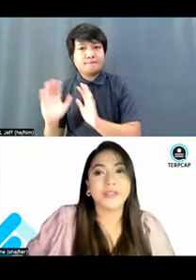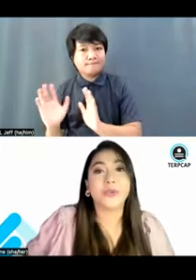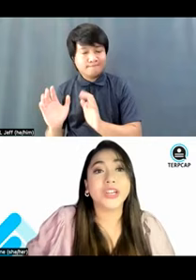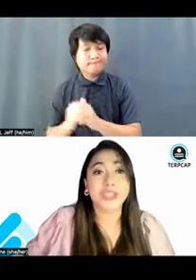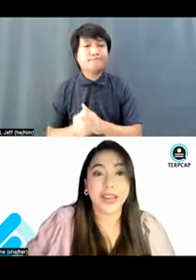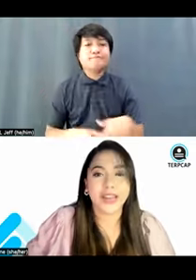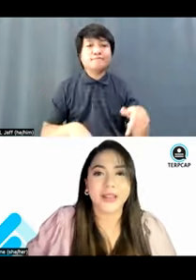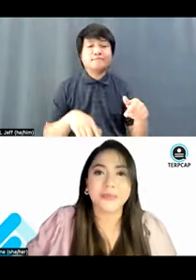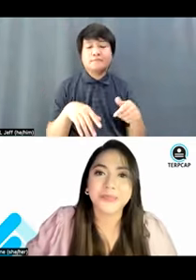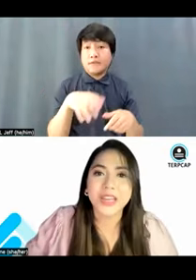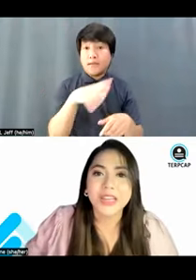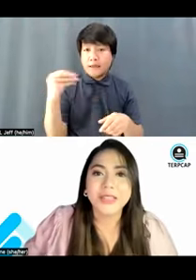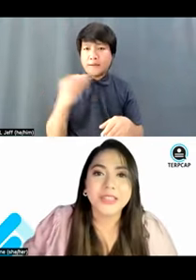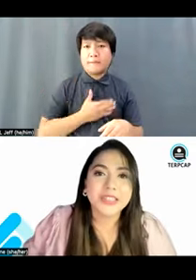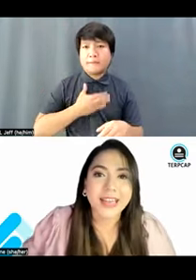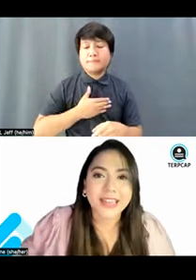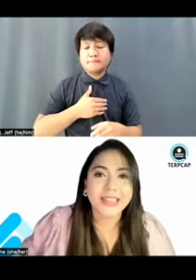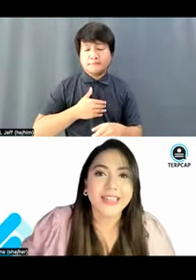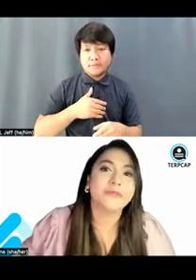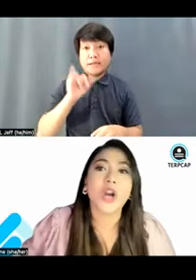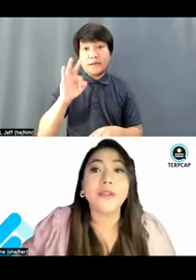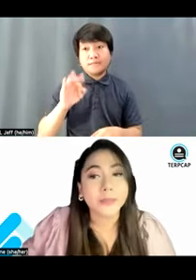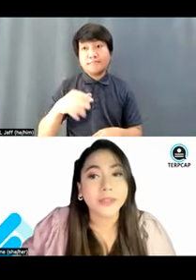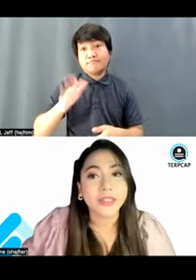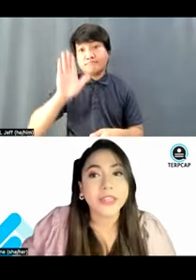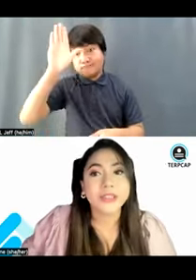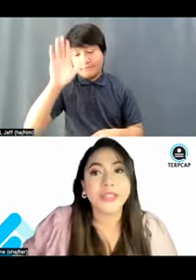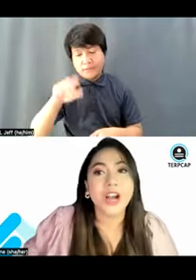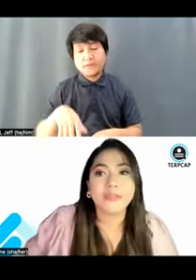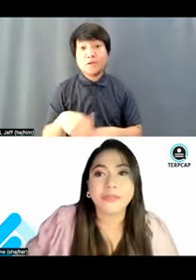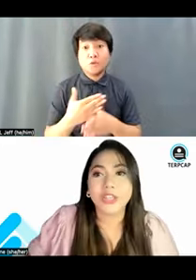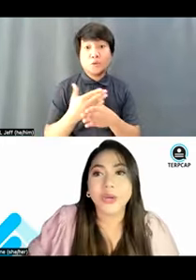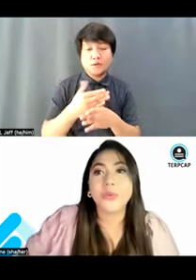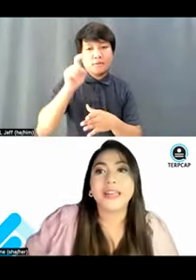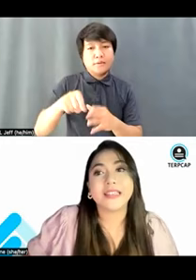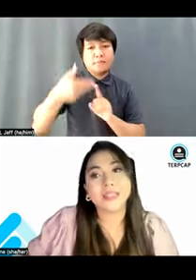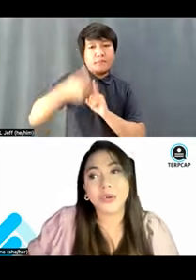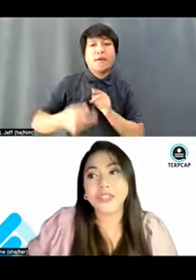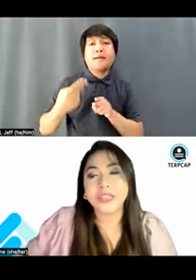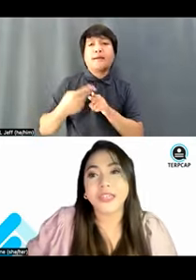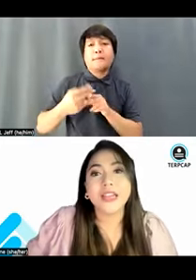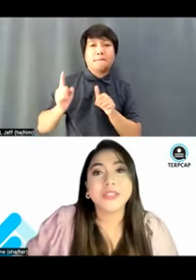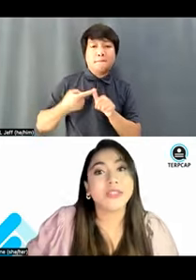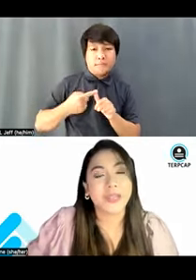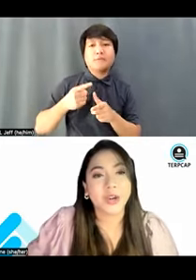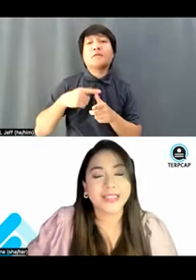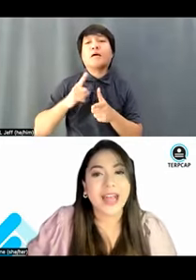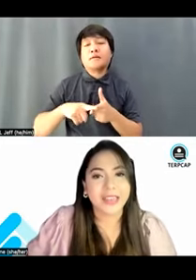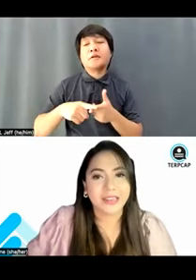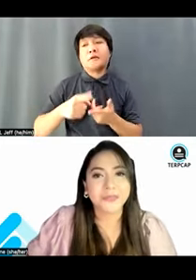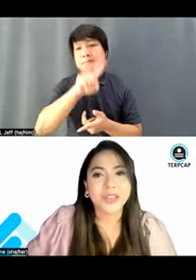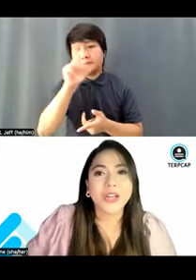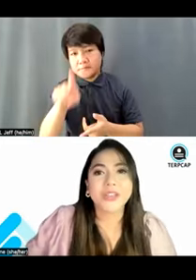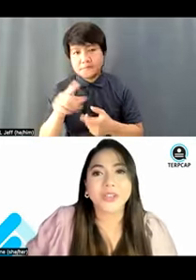first before sharing. Second, if comfortable, turn on video when it is your turn to speak or